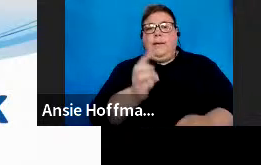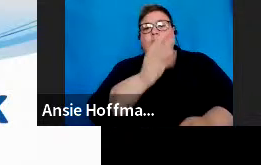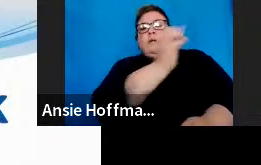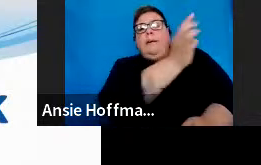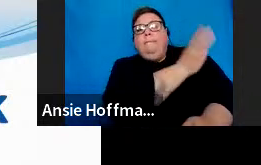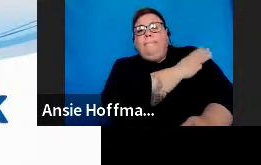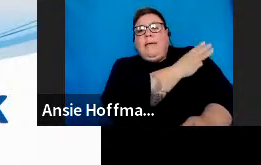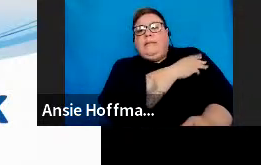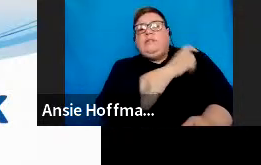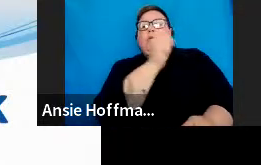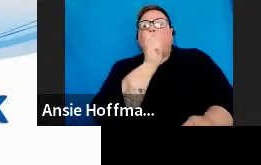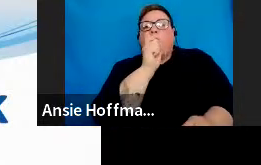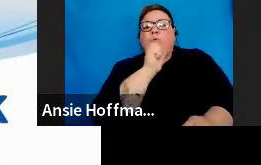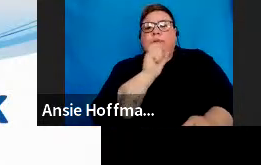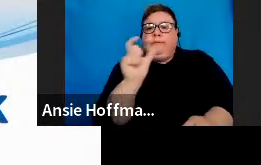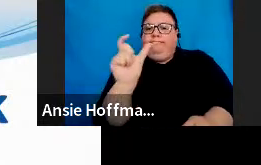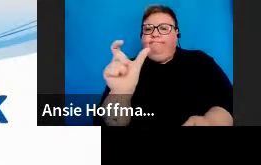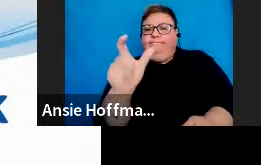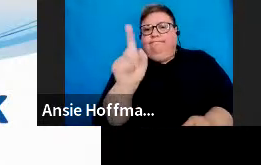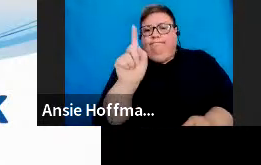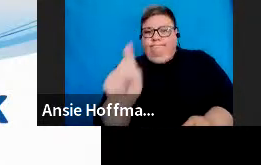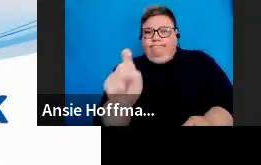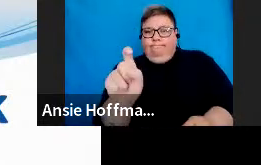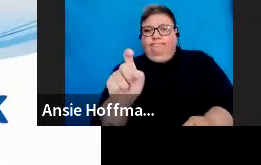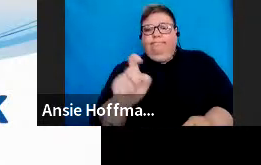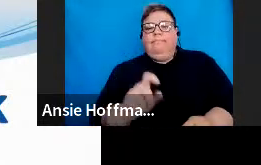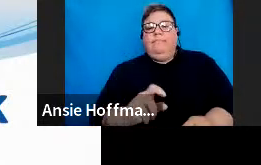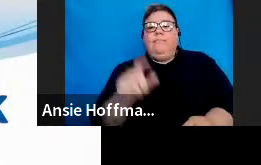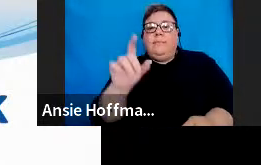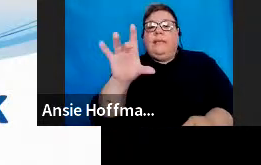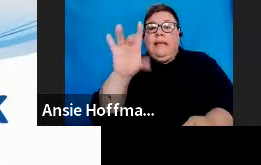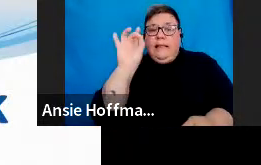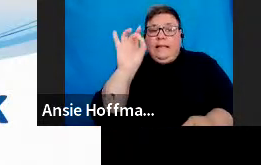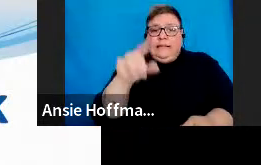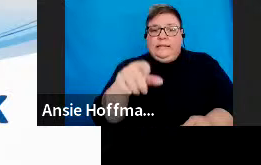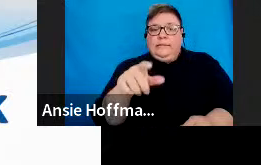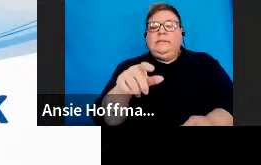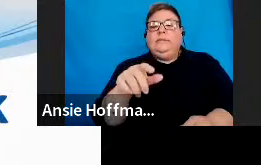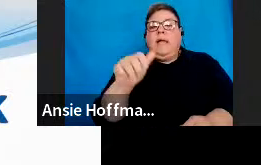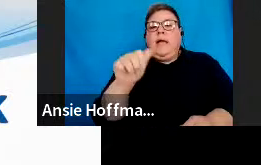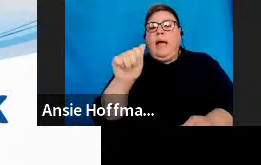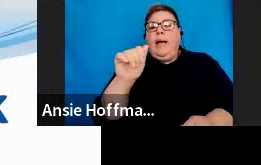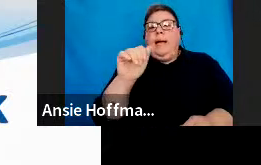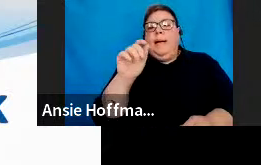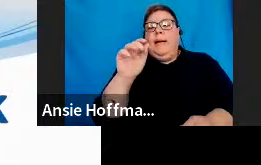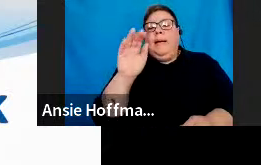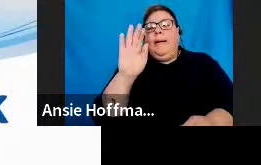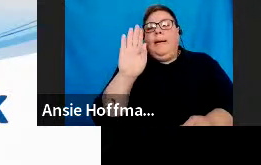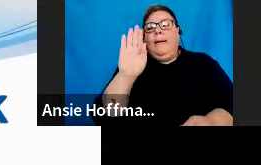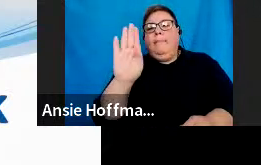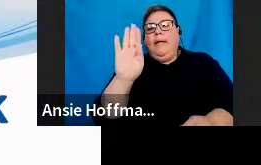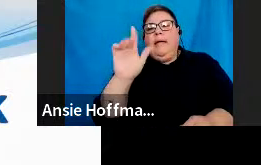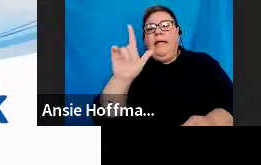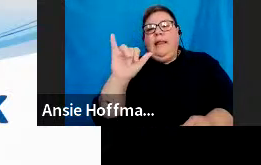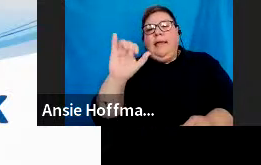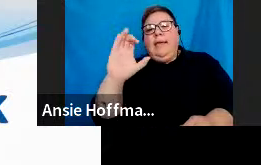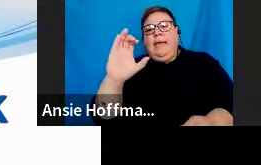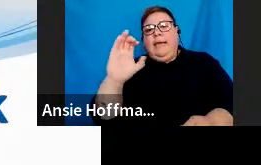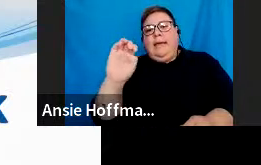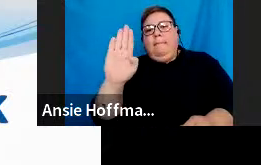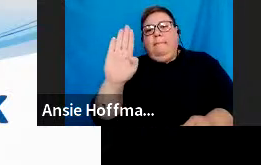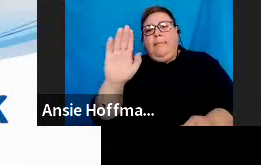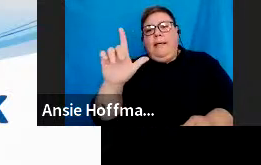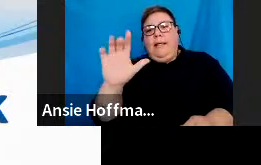hyperlink. You're going to select the applicable user and drag this person into the gray box. So, you're going to see your